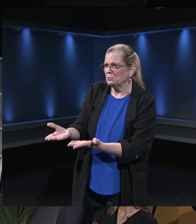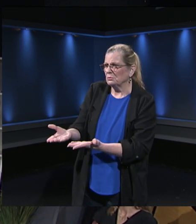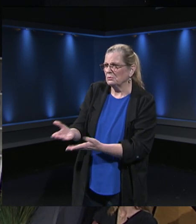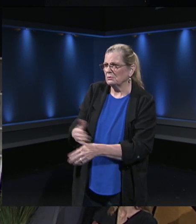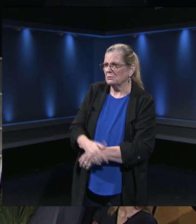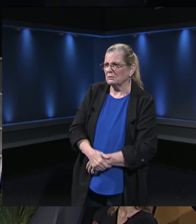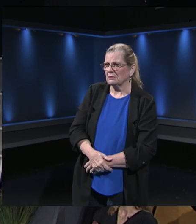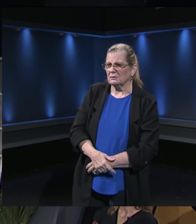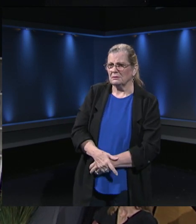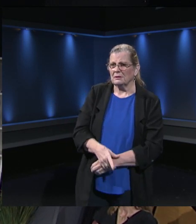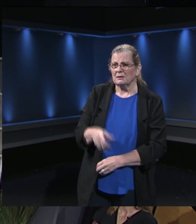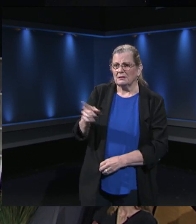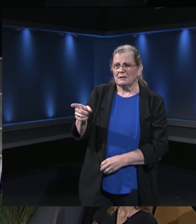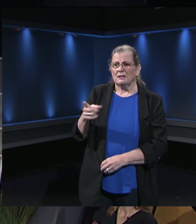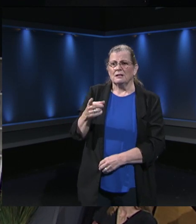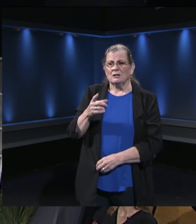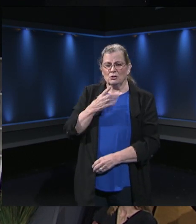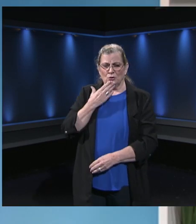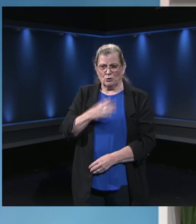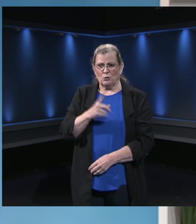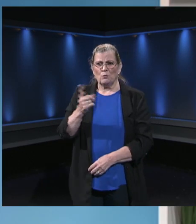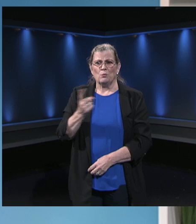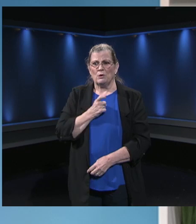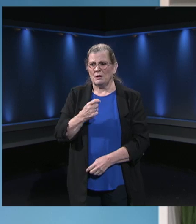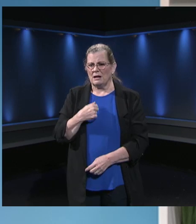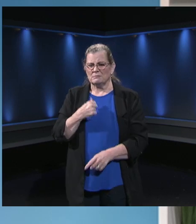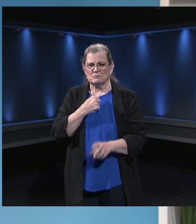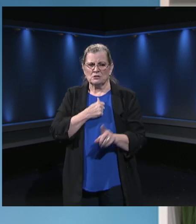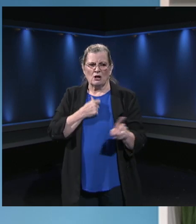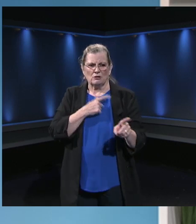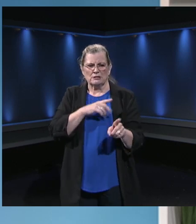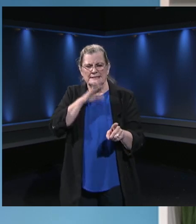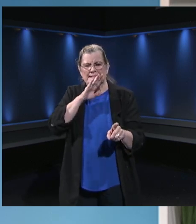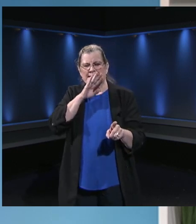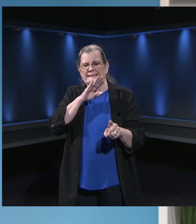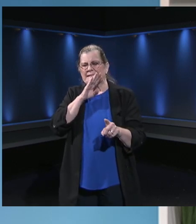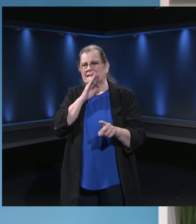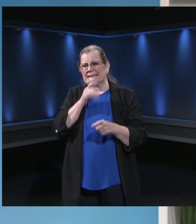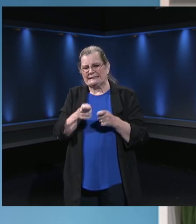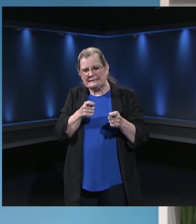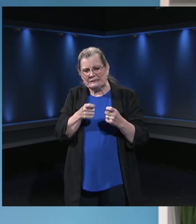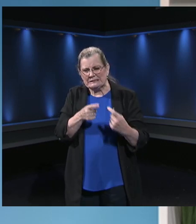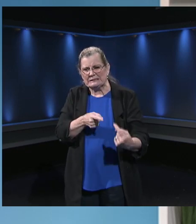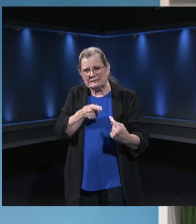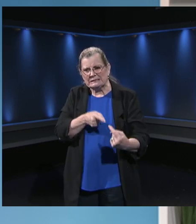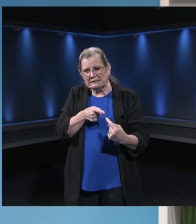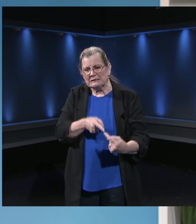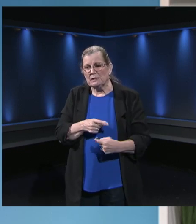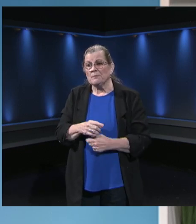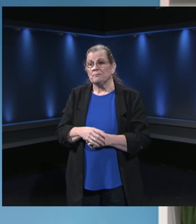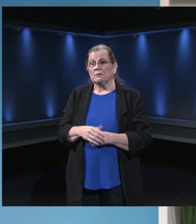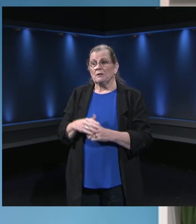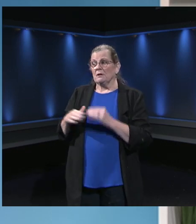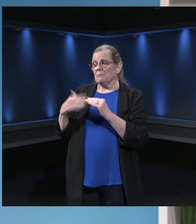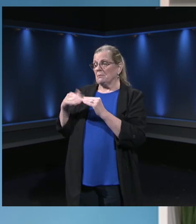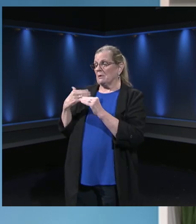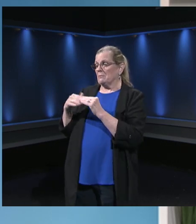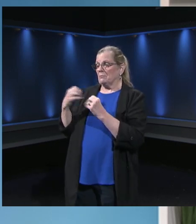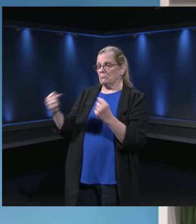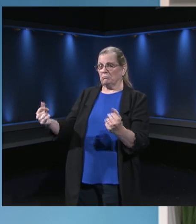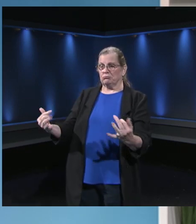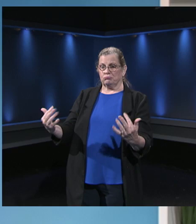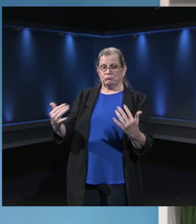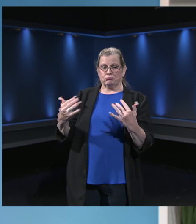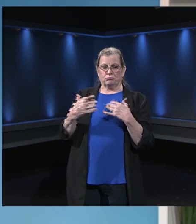It's a good question. I'm sorry you're having to deal with that because I know that can be frustrating, especially when you're getting them from other teachers. So sorry that you're having to deal with that. So